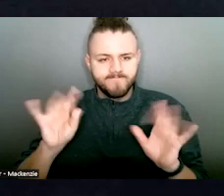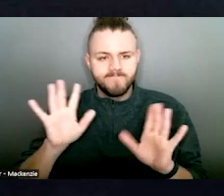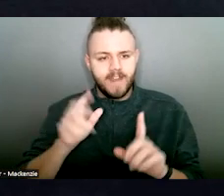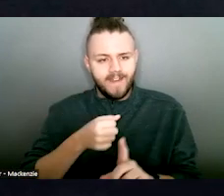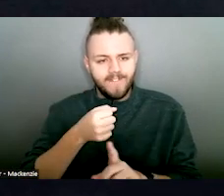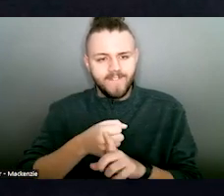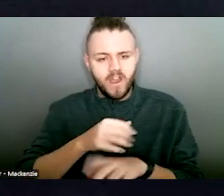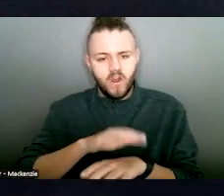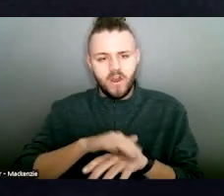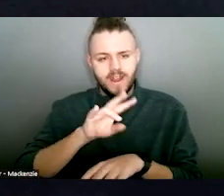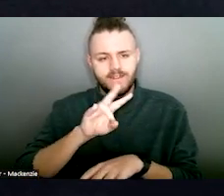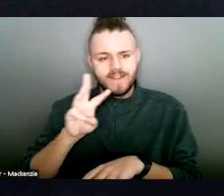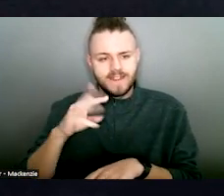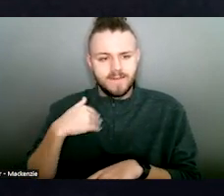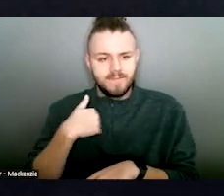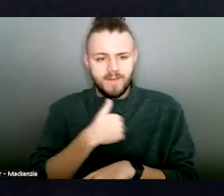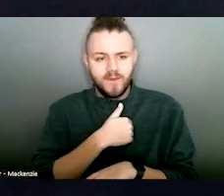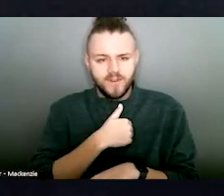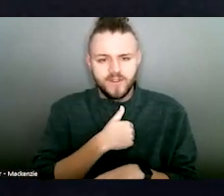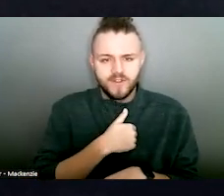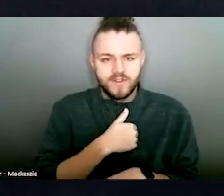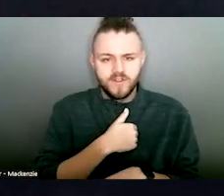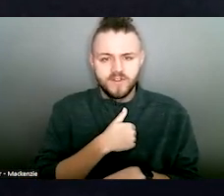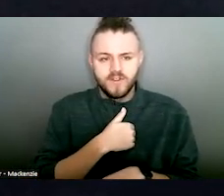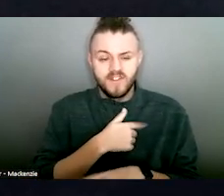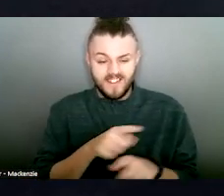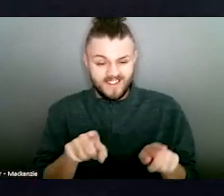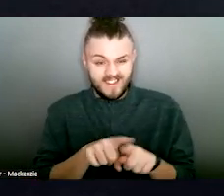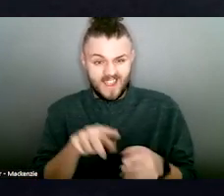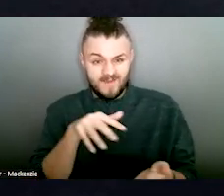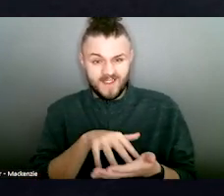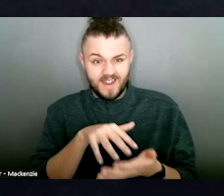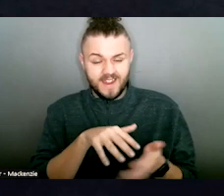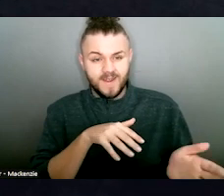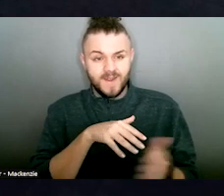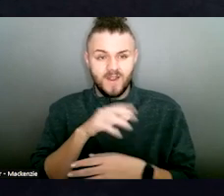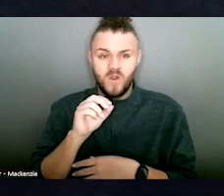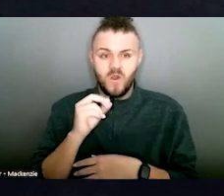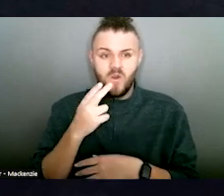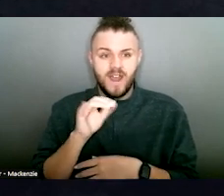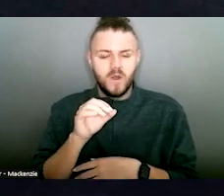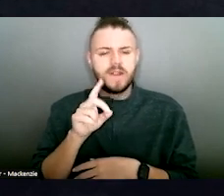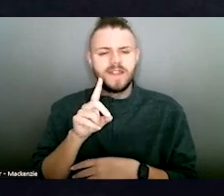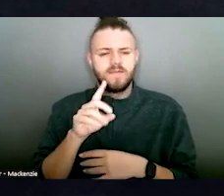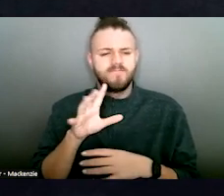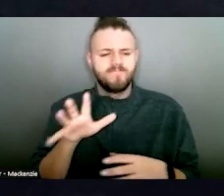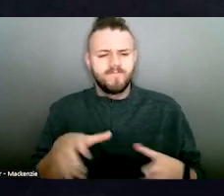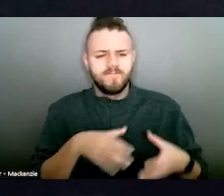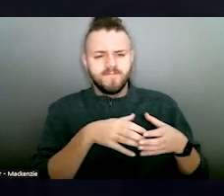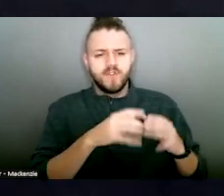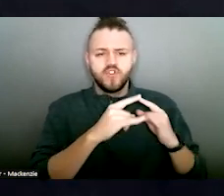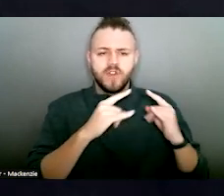member programs. So in that same study, Ohio's program sheltered about 10,000 survivors,